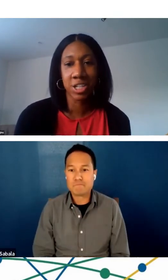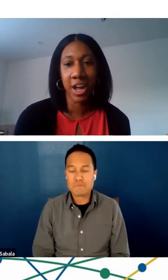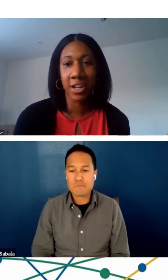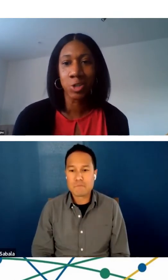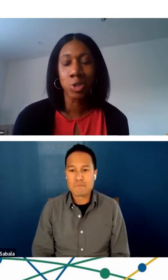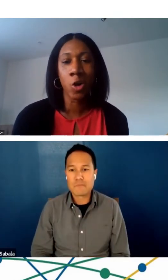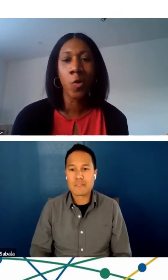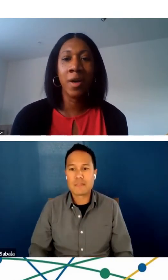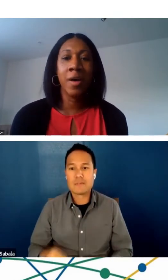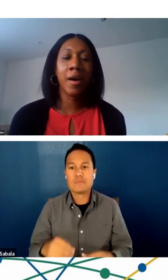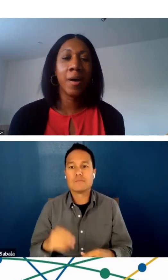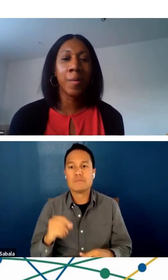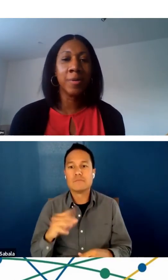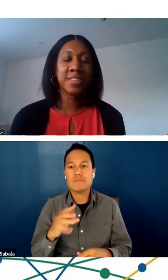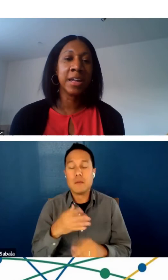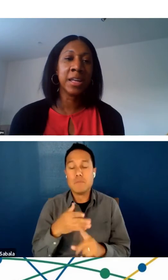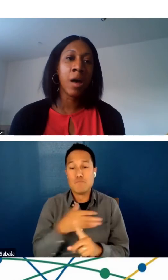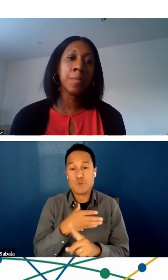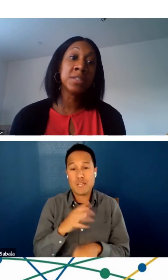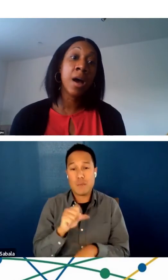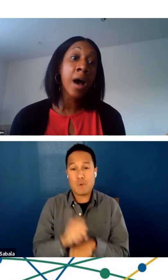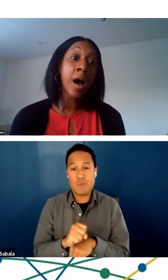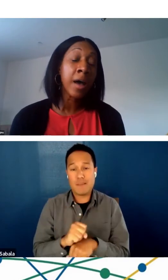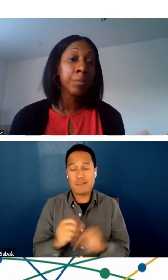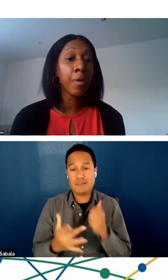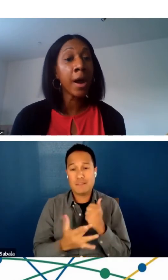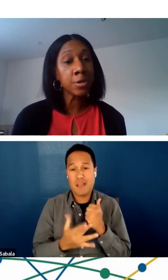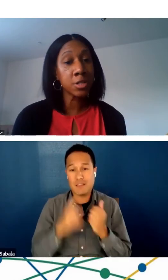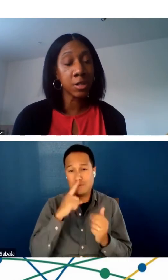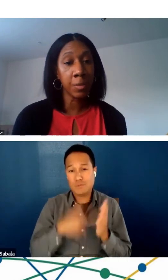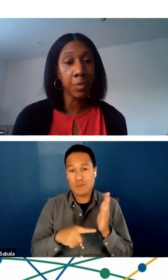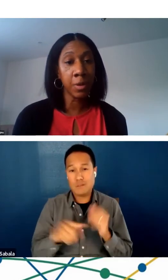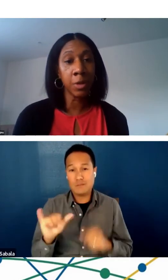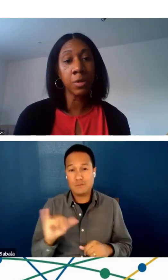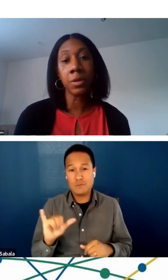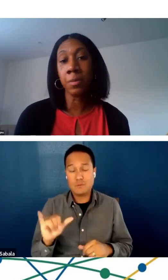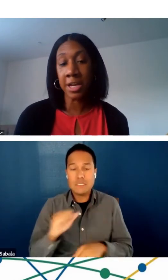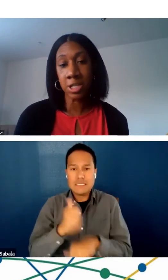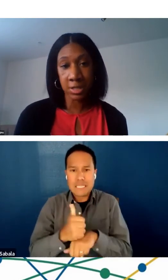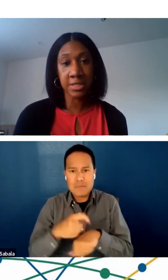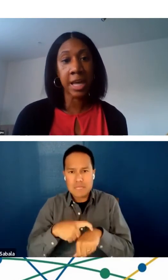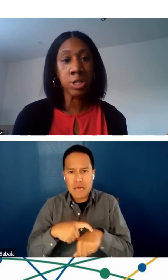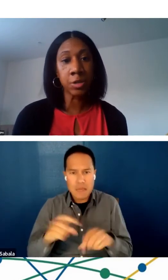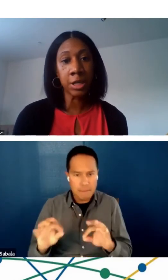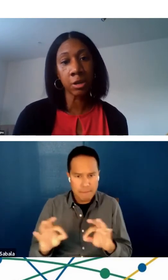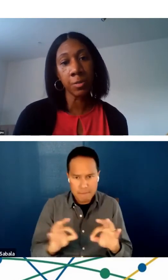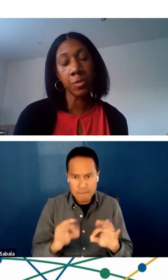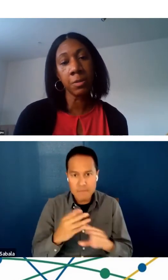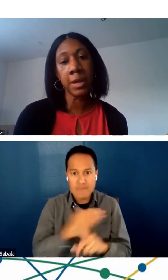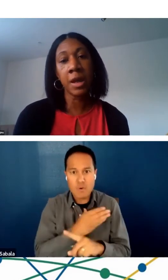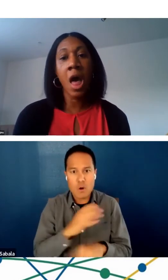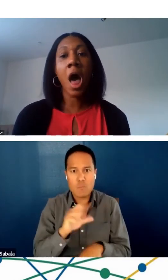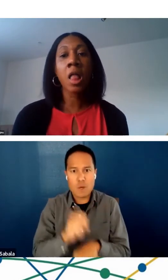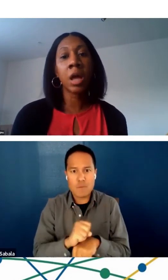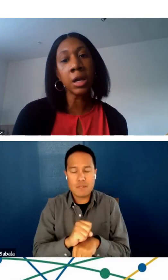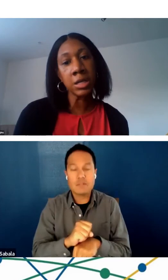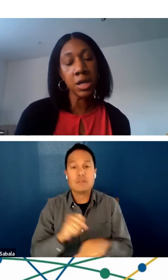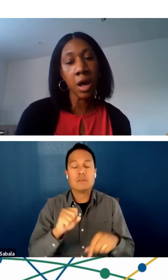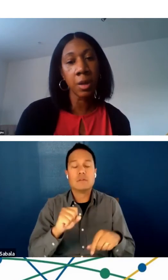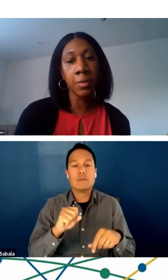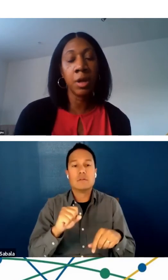-appointment tech check. And so setting up time prior to the appointment when the patient is scheduling their appointment,